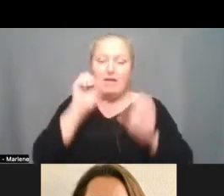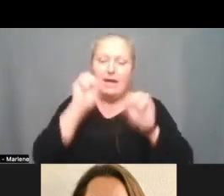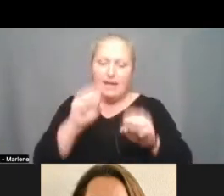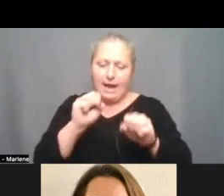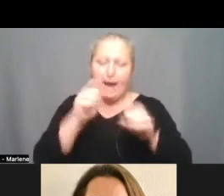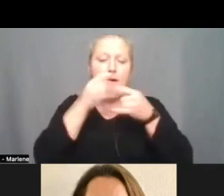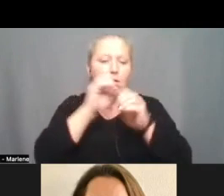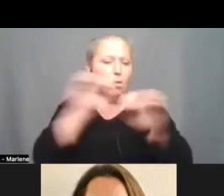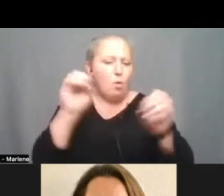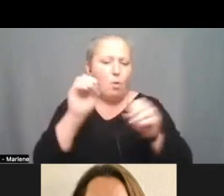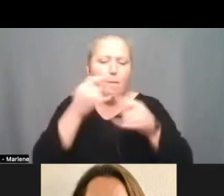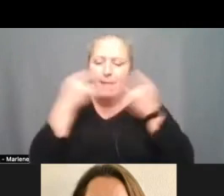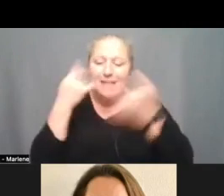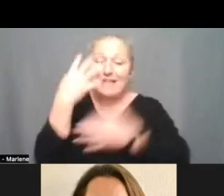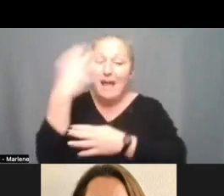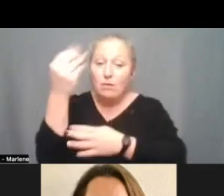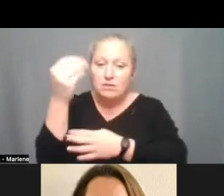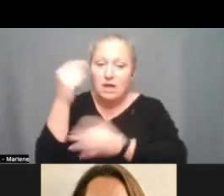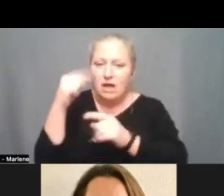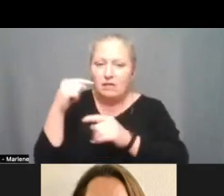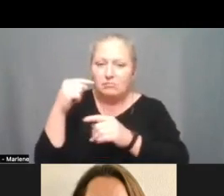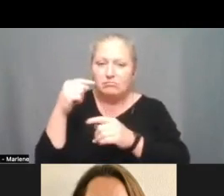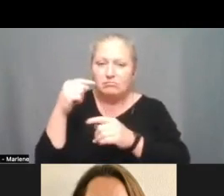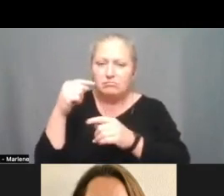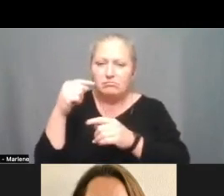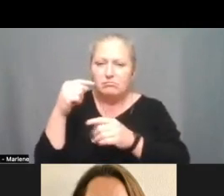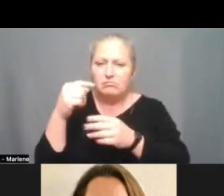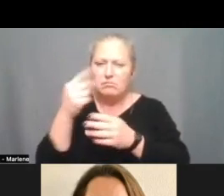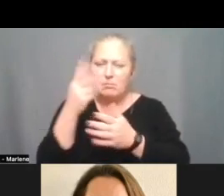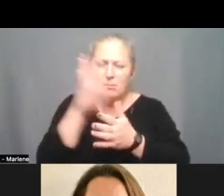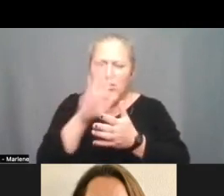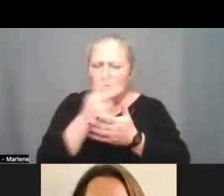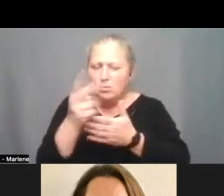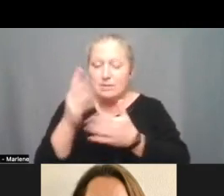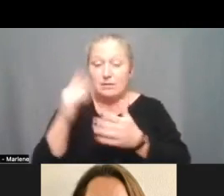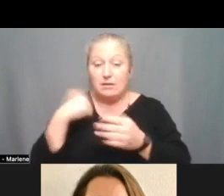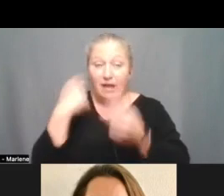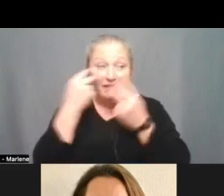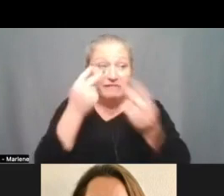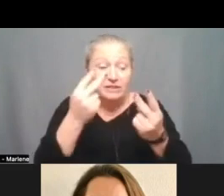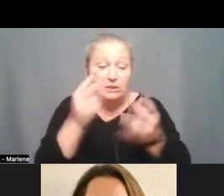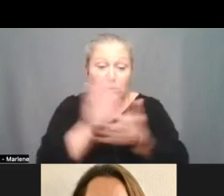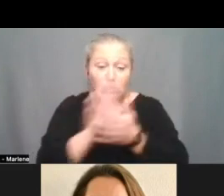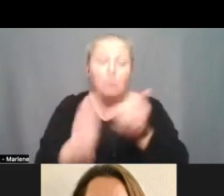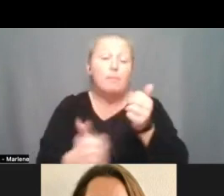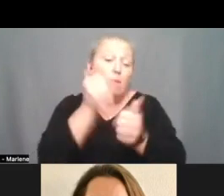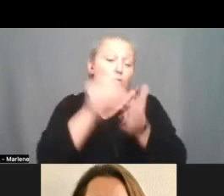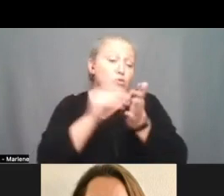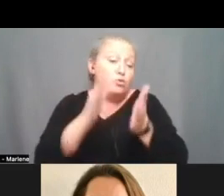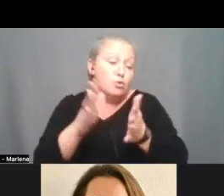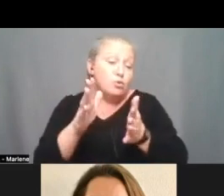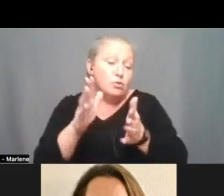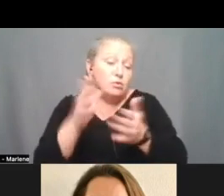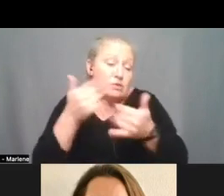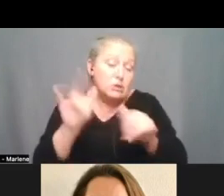outdoors. That has been a couple of weeks out in my visits to schools actually still tend to see most students still wearing their mask outdoors